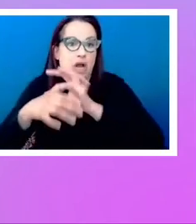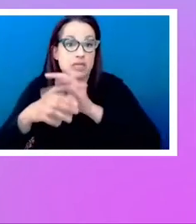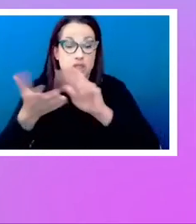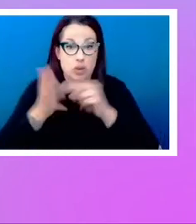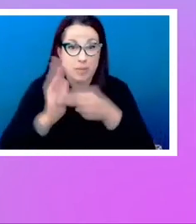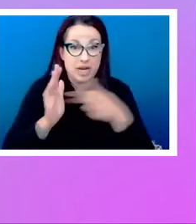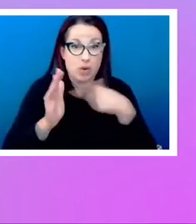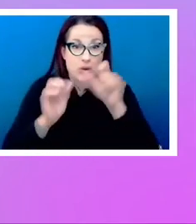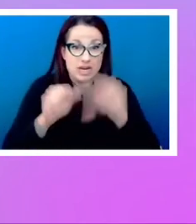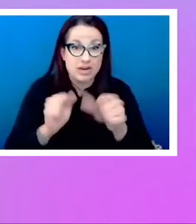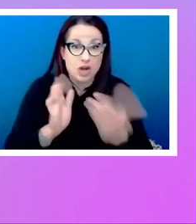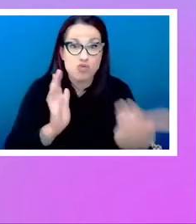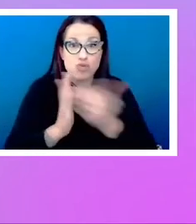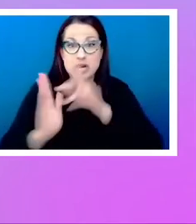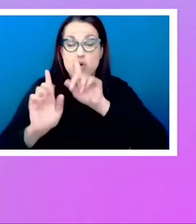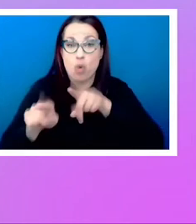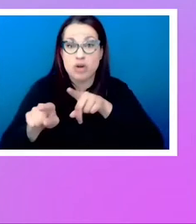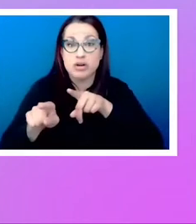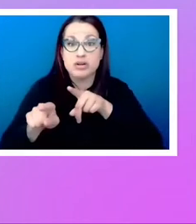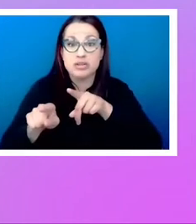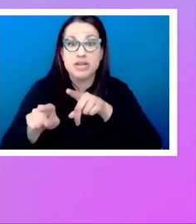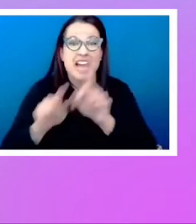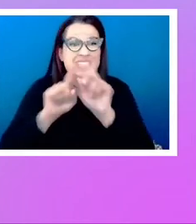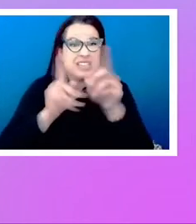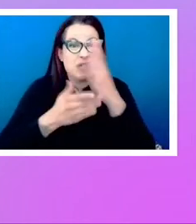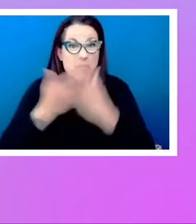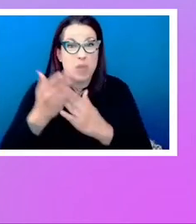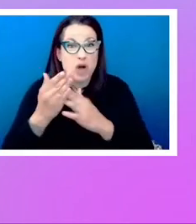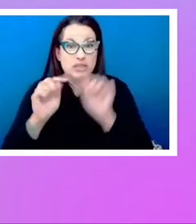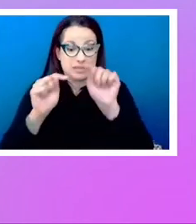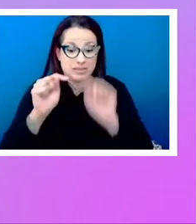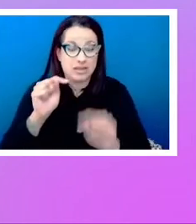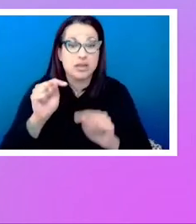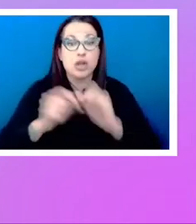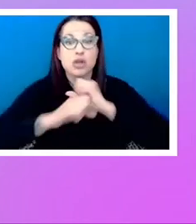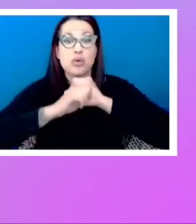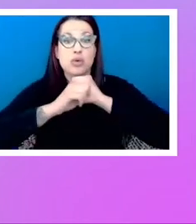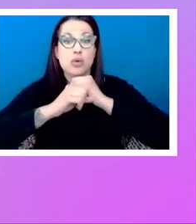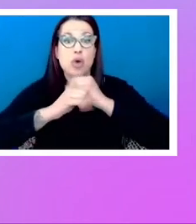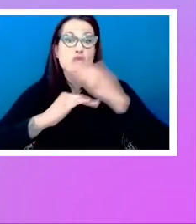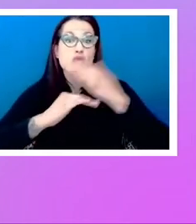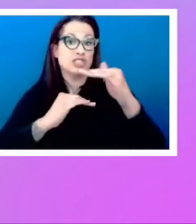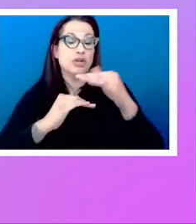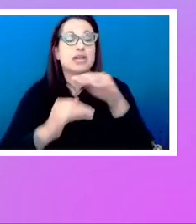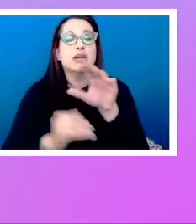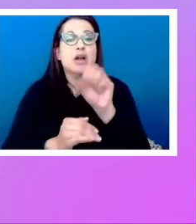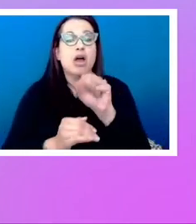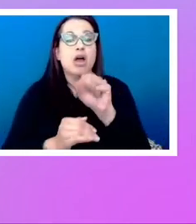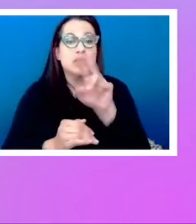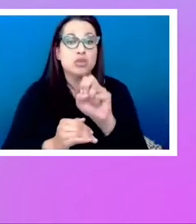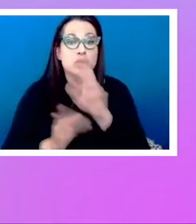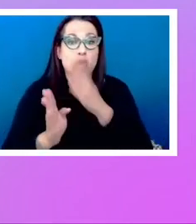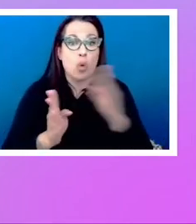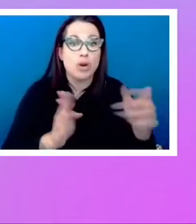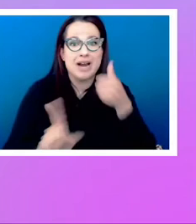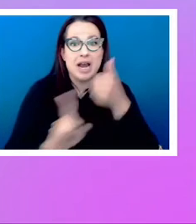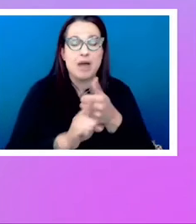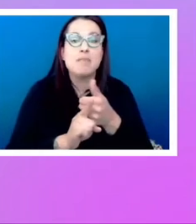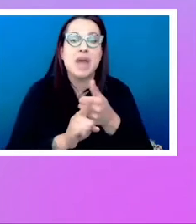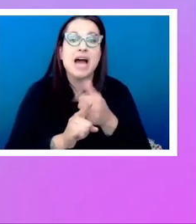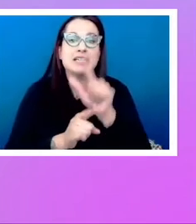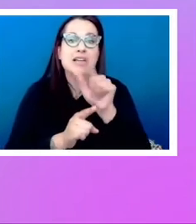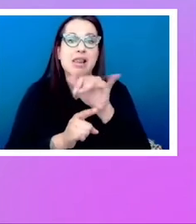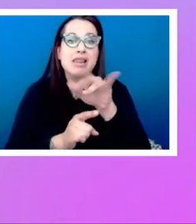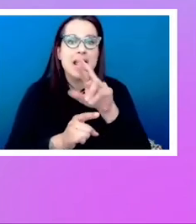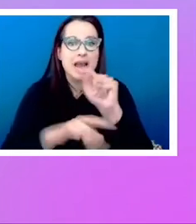things, we can do that at different breakpoints. The restriction of source order affecting layout is essentially gone.